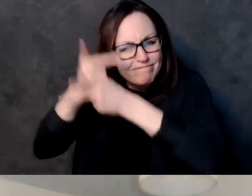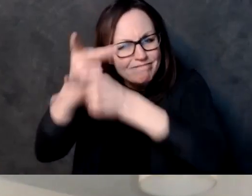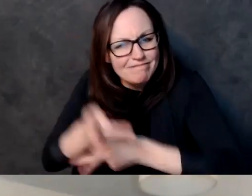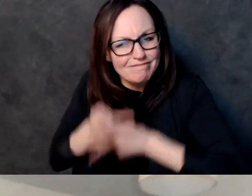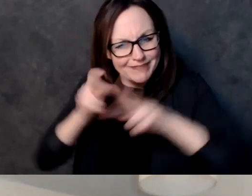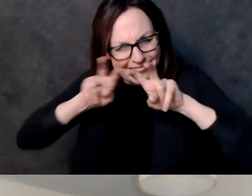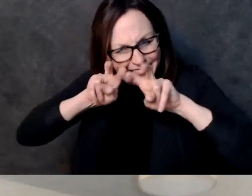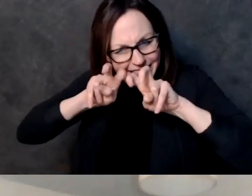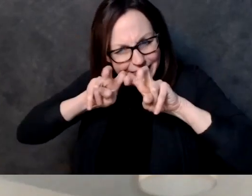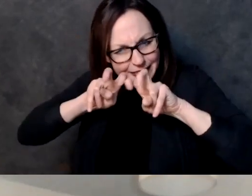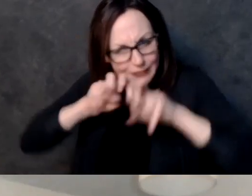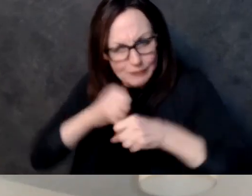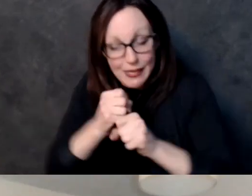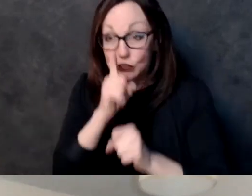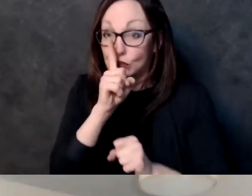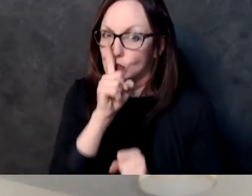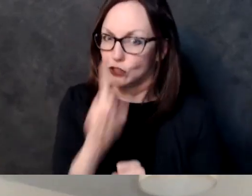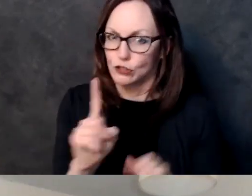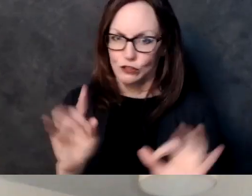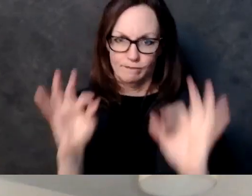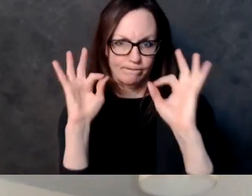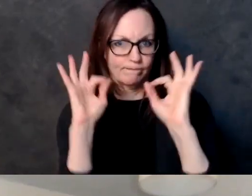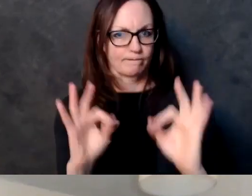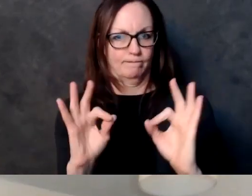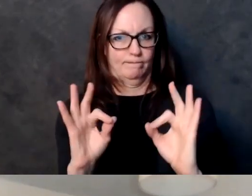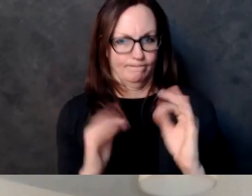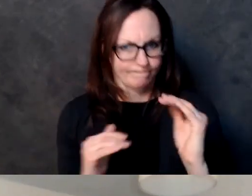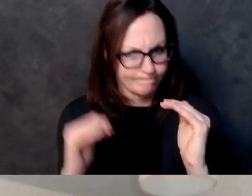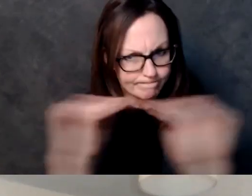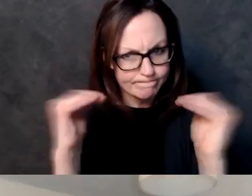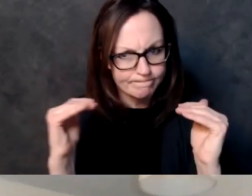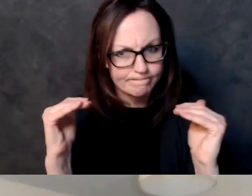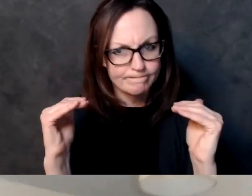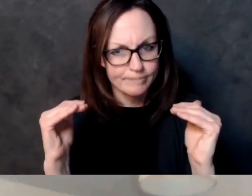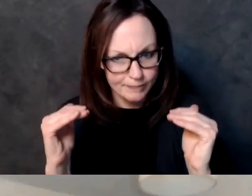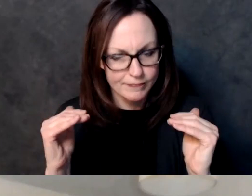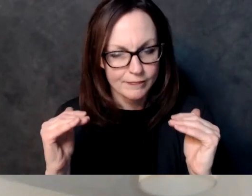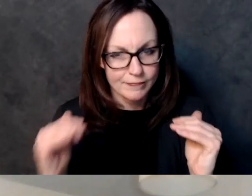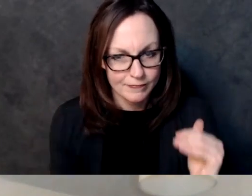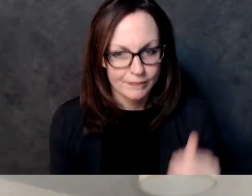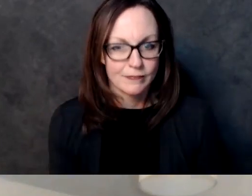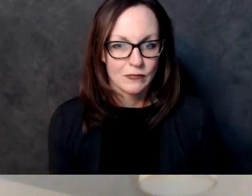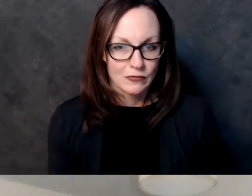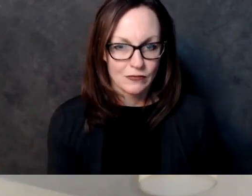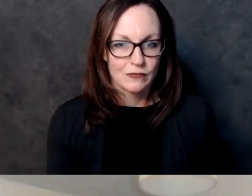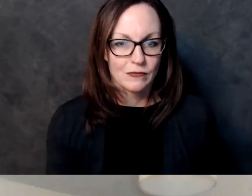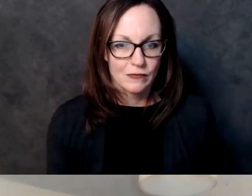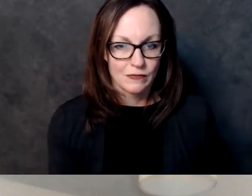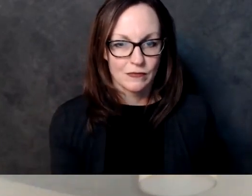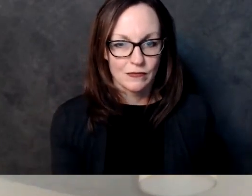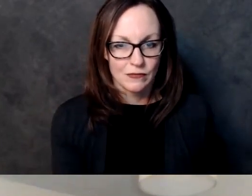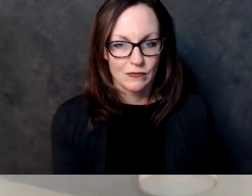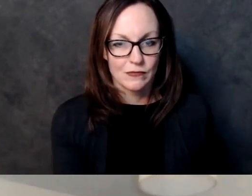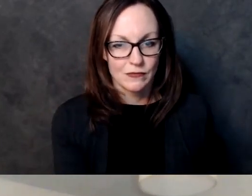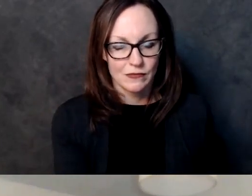there's a lot of stuff was delayed due to covid that's one of them um but uh the timeline right now of july